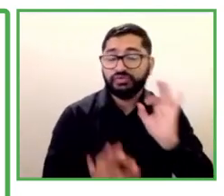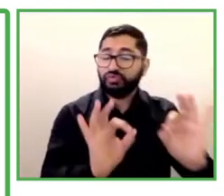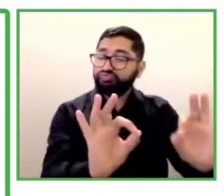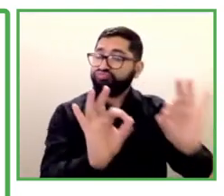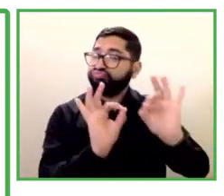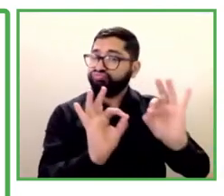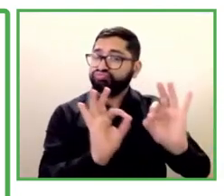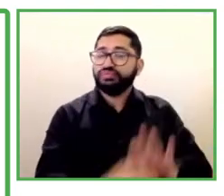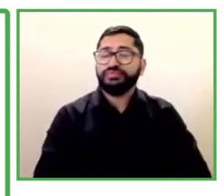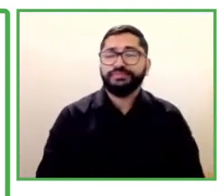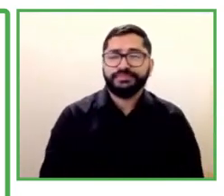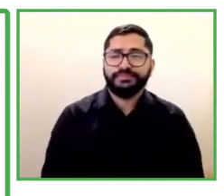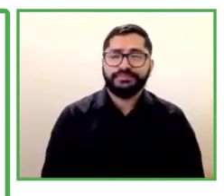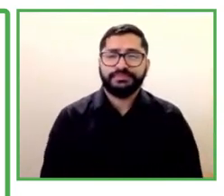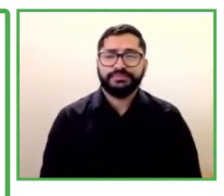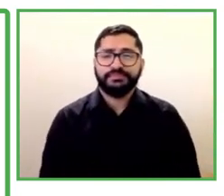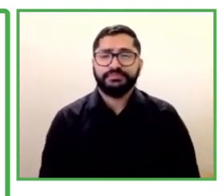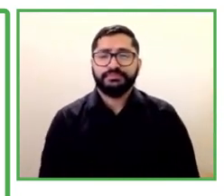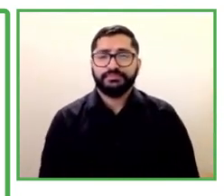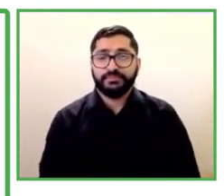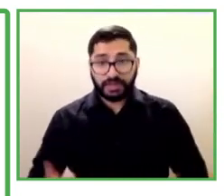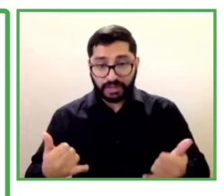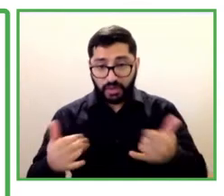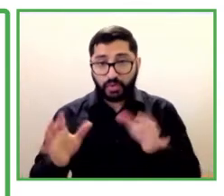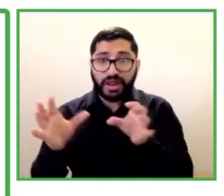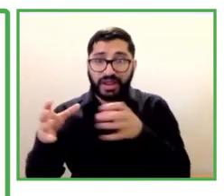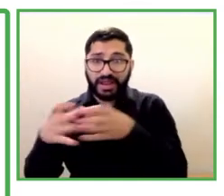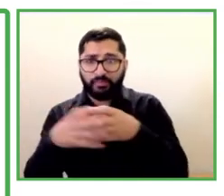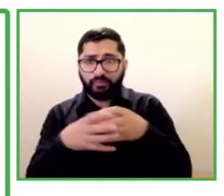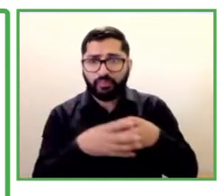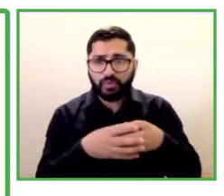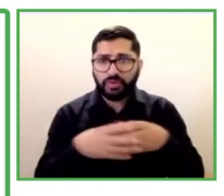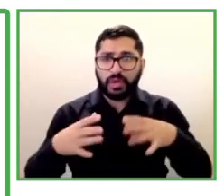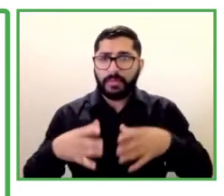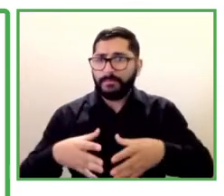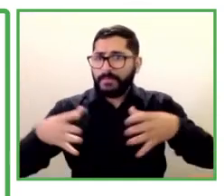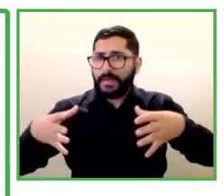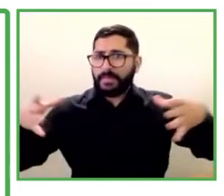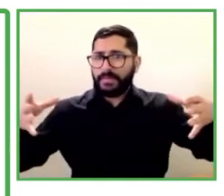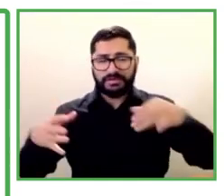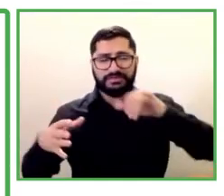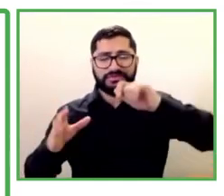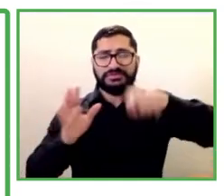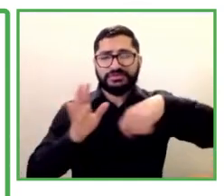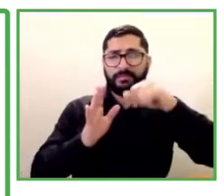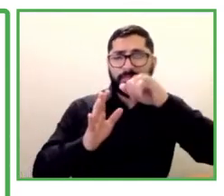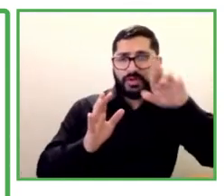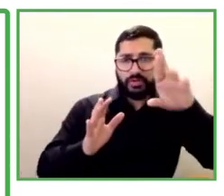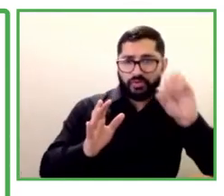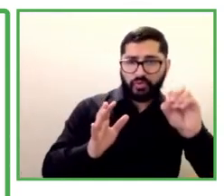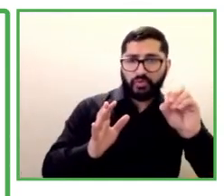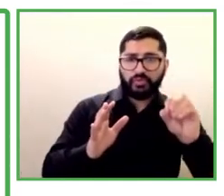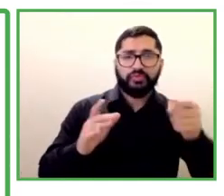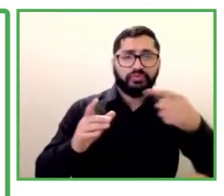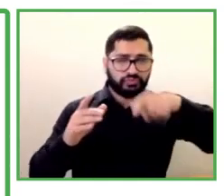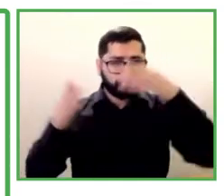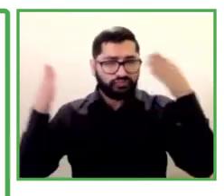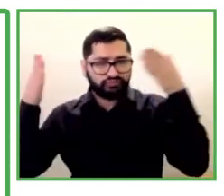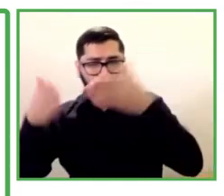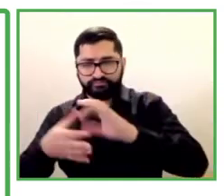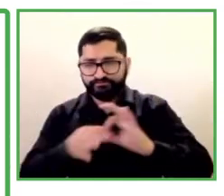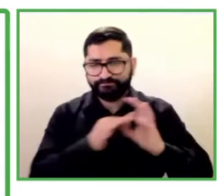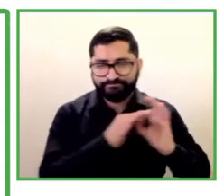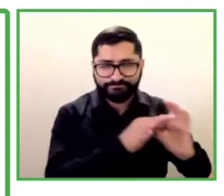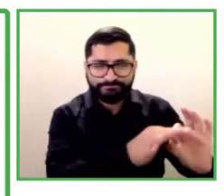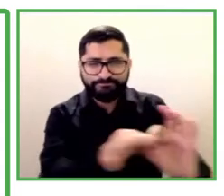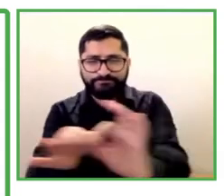Xero Project and the absolute phenomenal peers we met there and are now friends and the phenomenal outcome